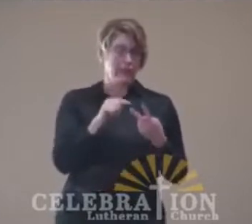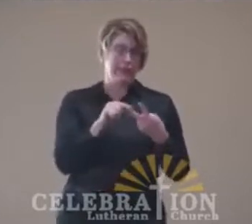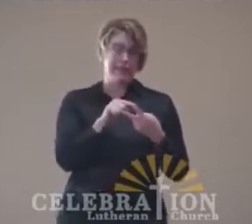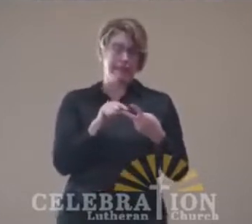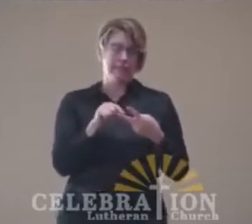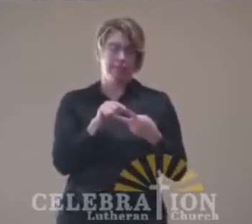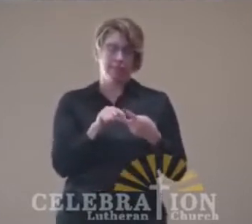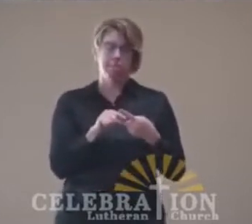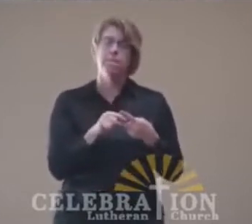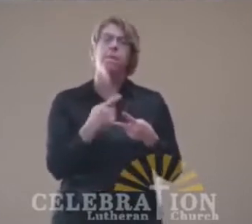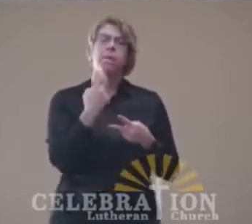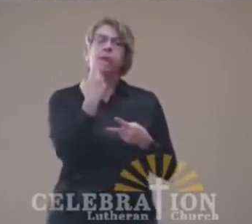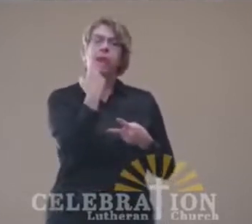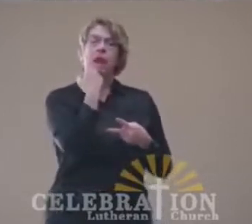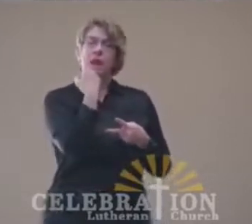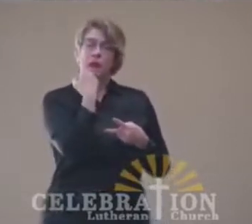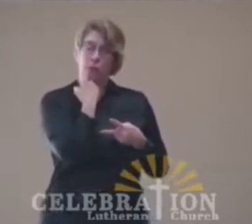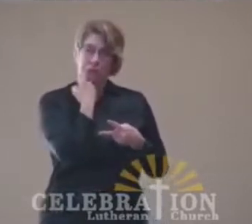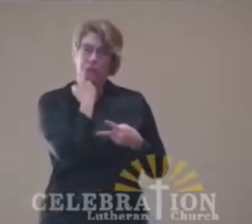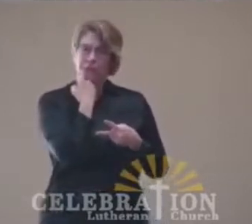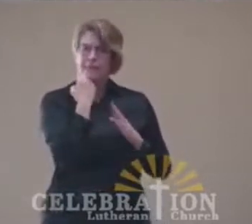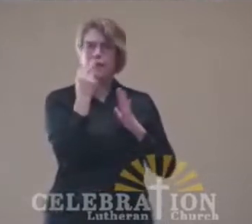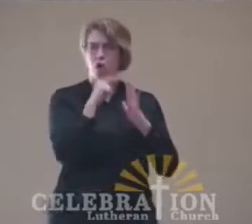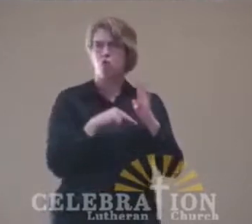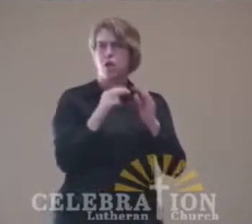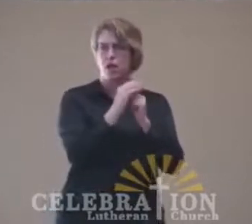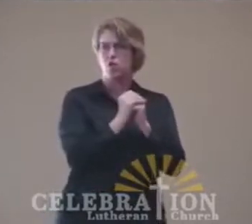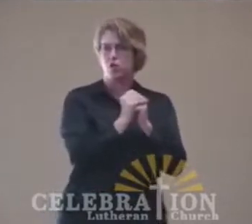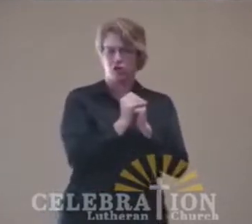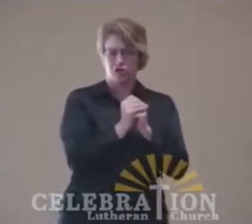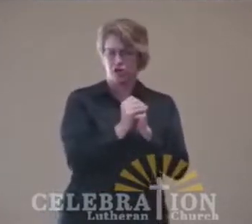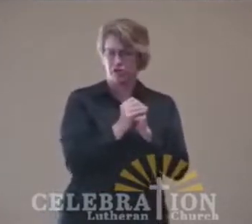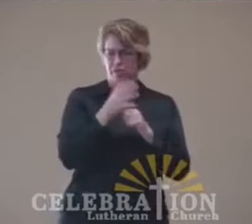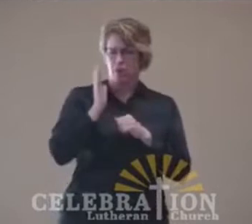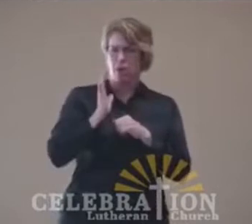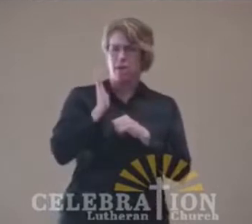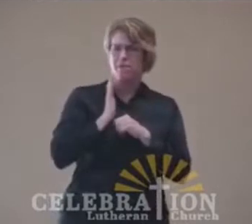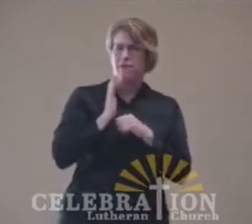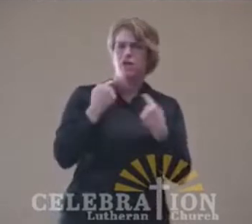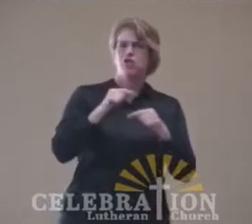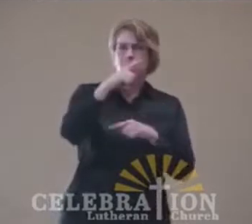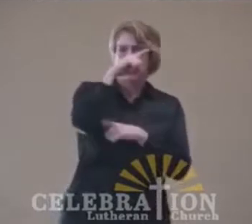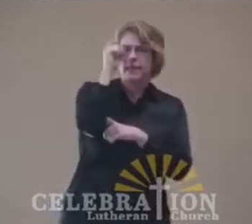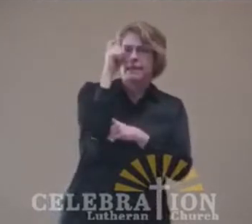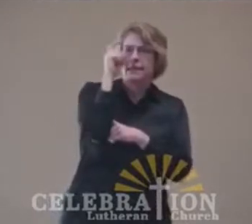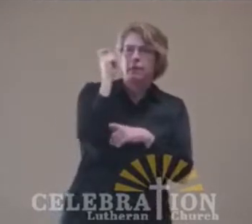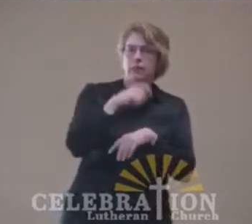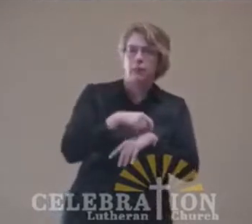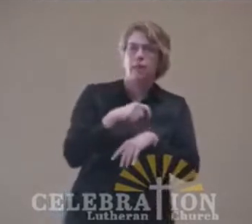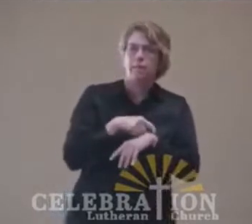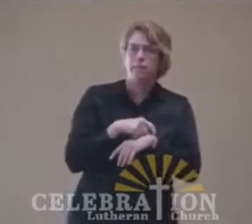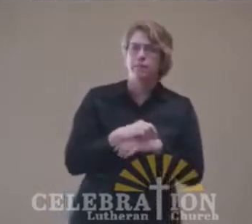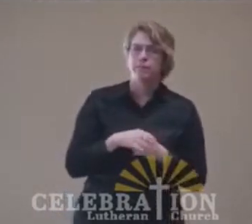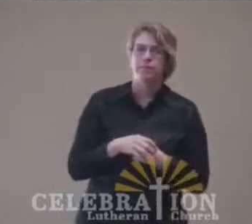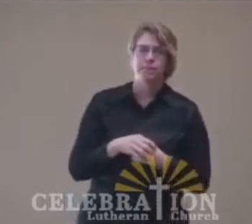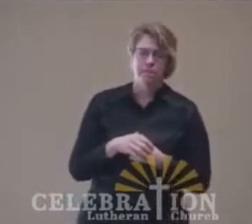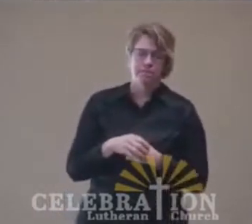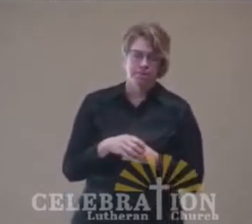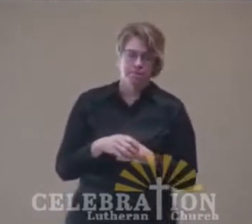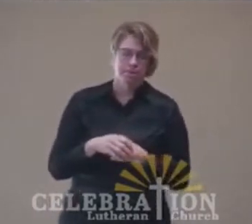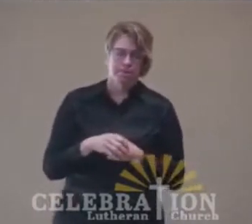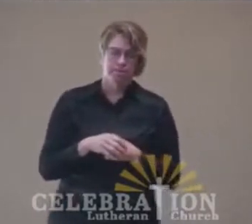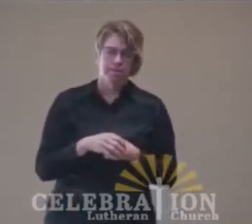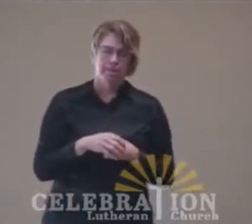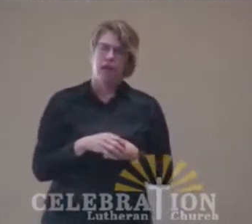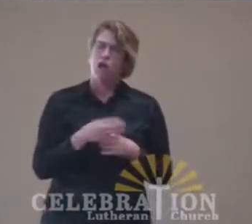we just heard this in worship not too long ago. It was part of our summer series. At the end of our summer series, when